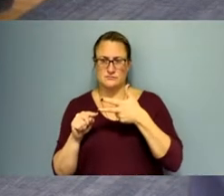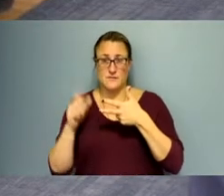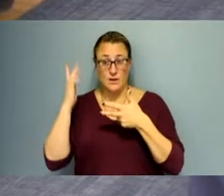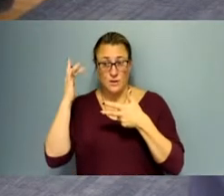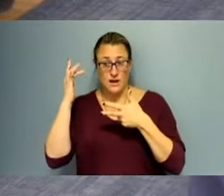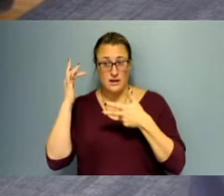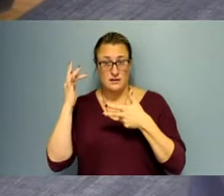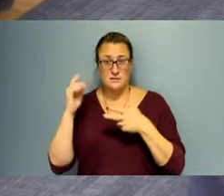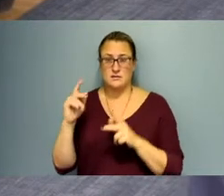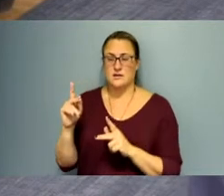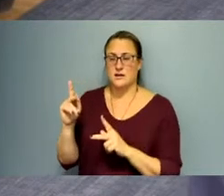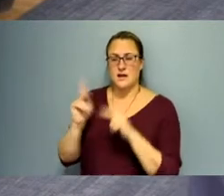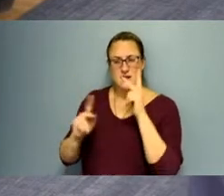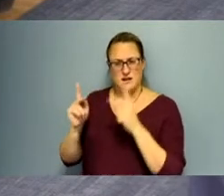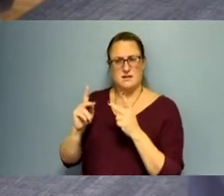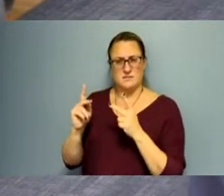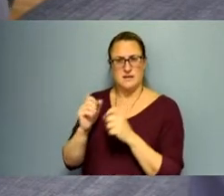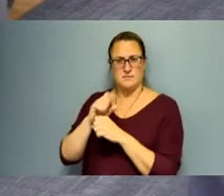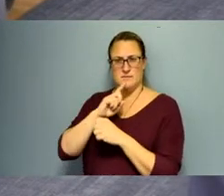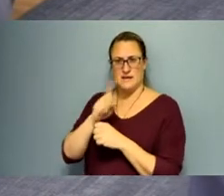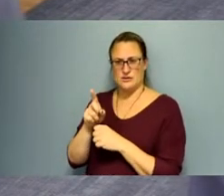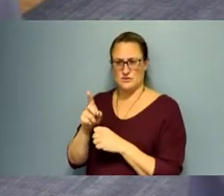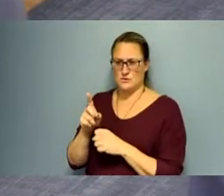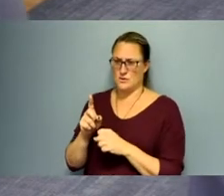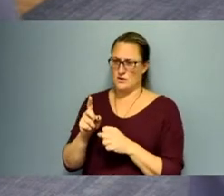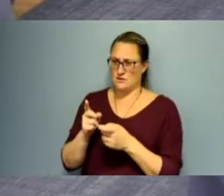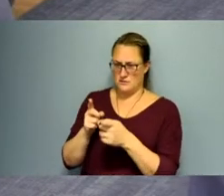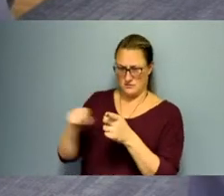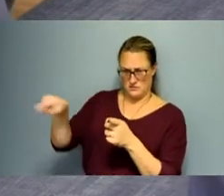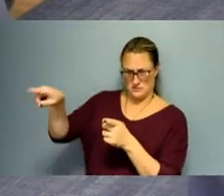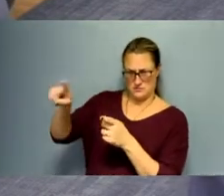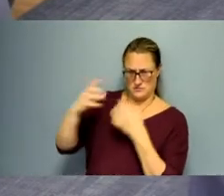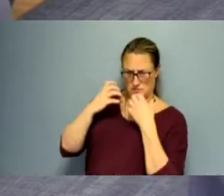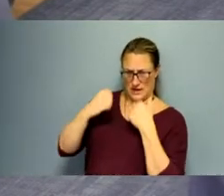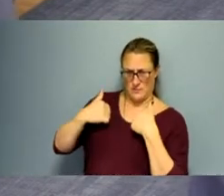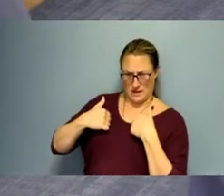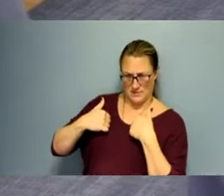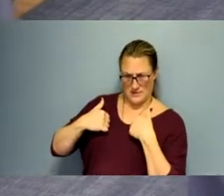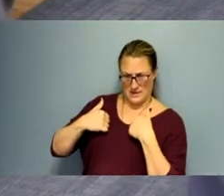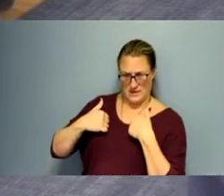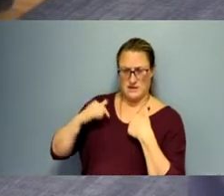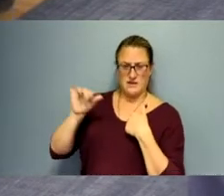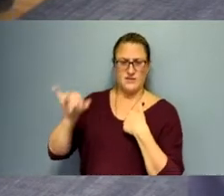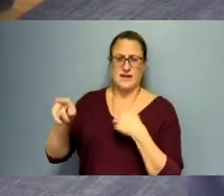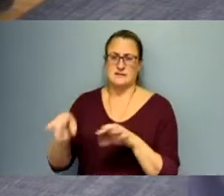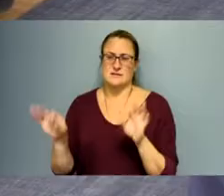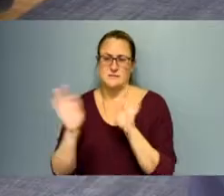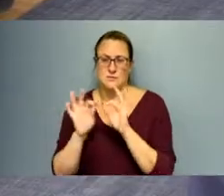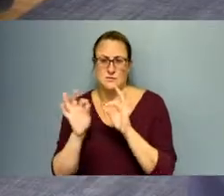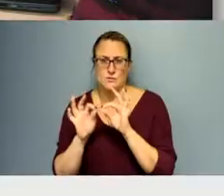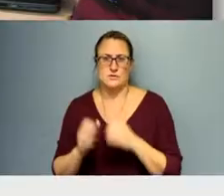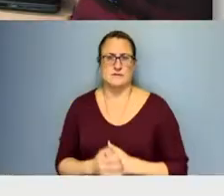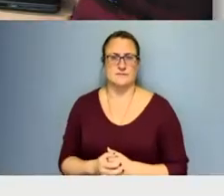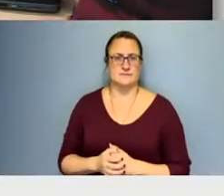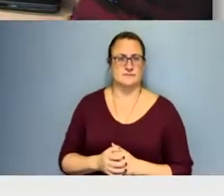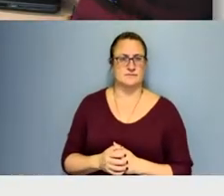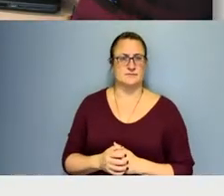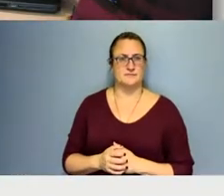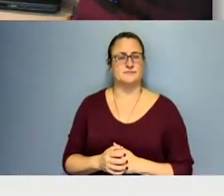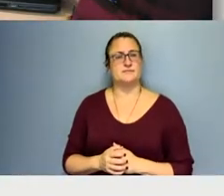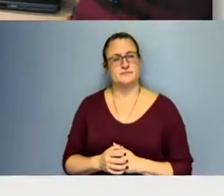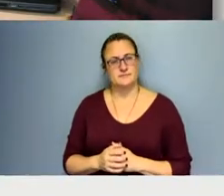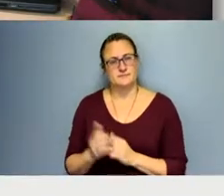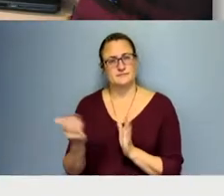want to know that the people that work there care about them. And so those are the three things. Next slide. So, again,